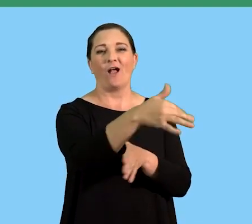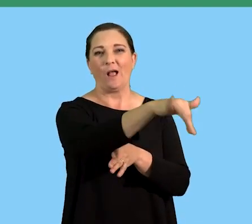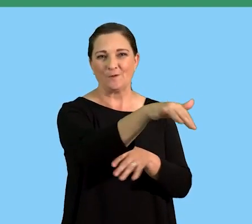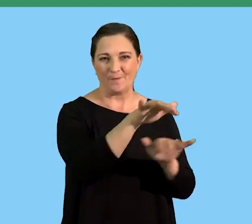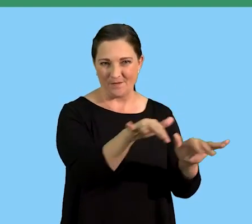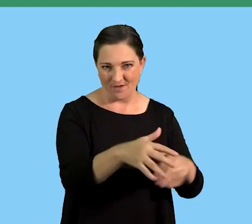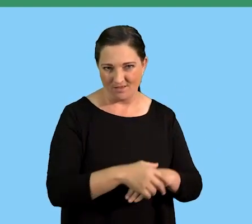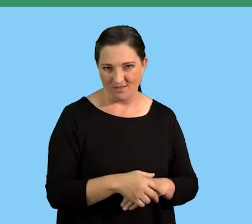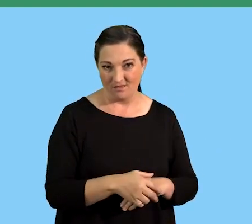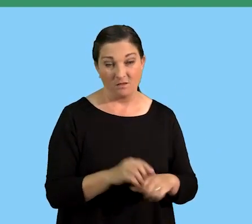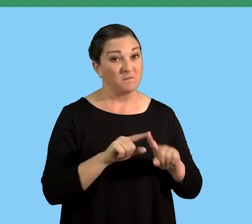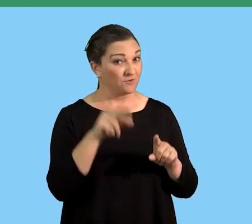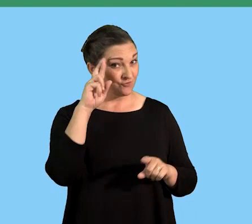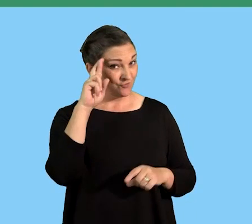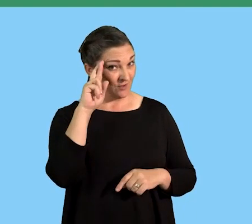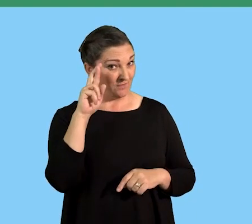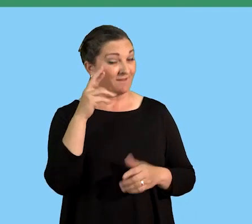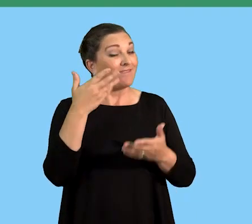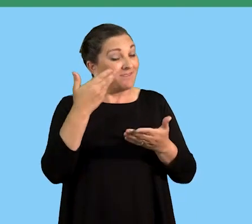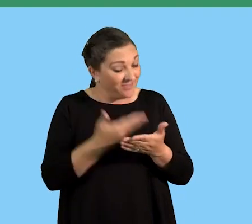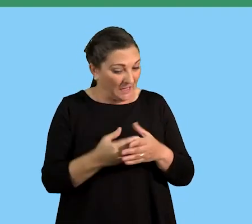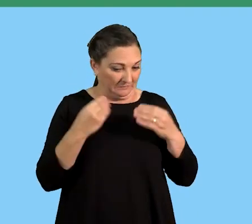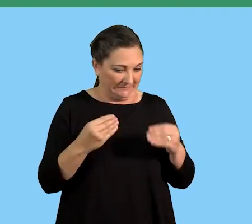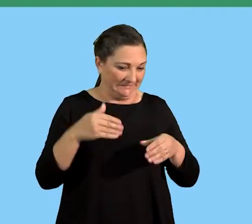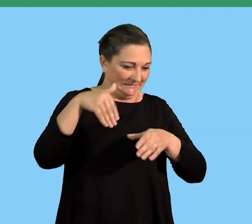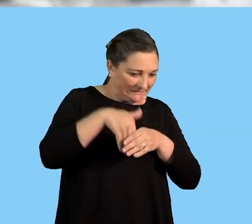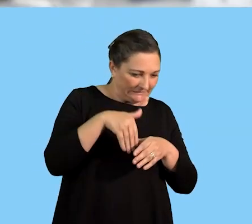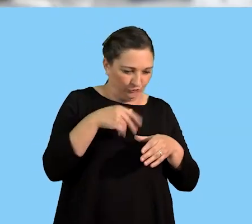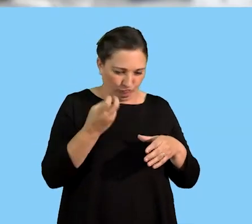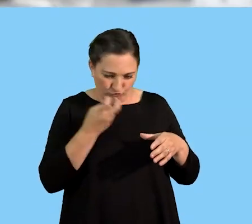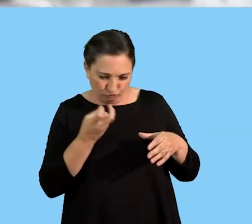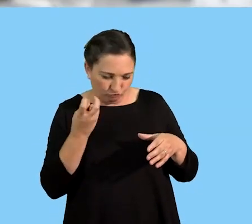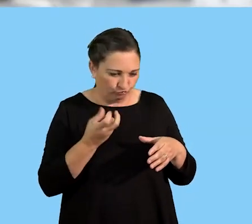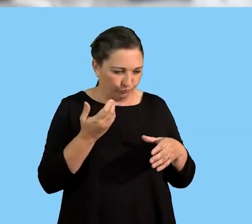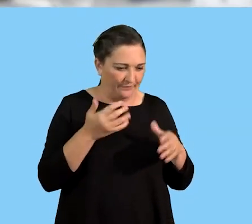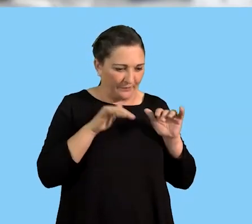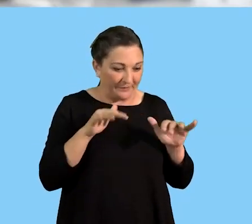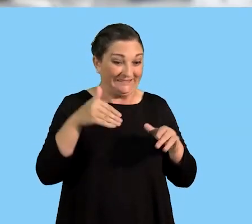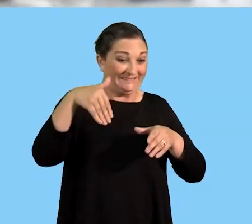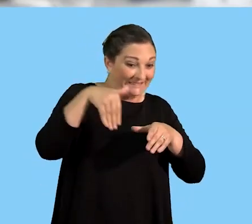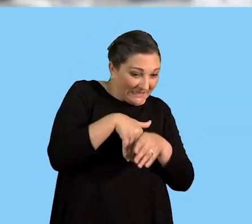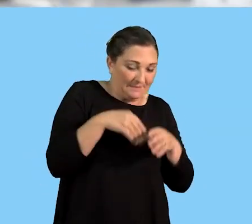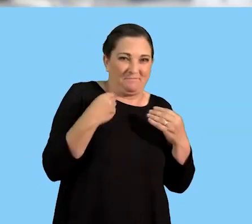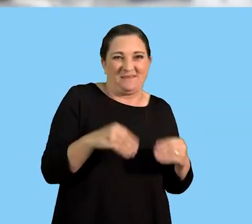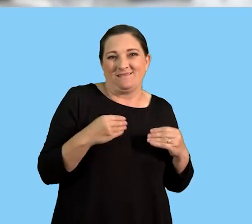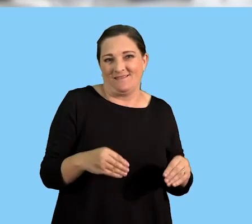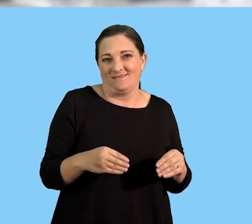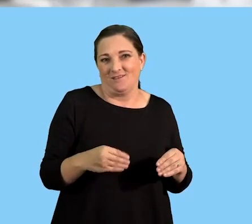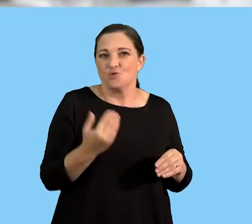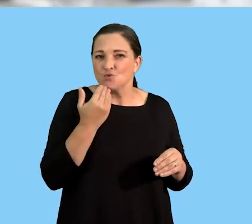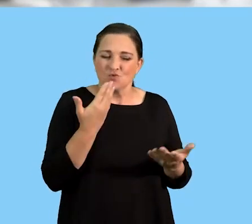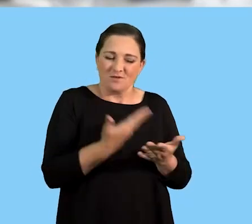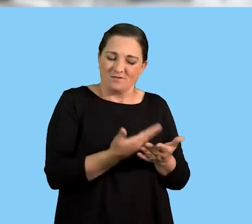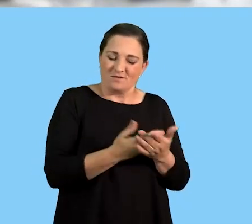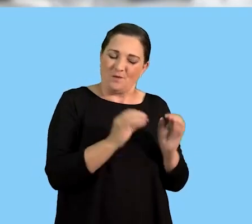of recruitment. Now, remember that the business can choose to hire internally, which means they are looking for a candidate who is